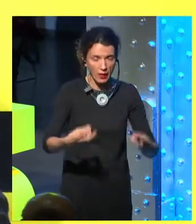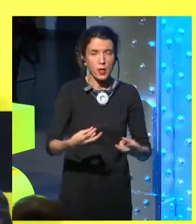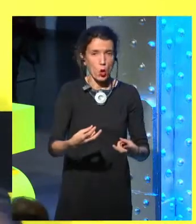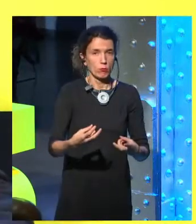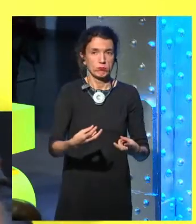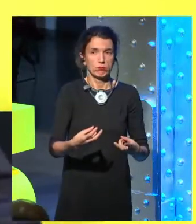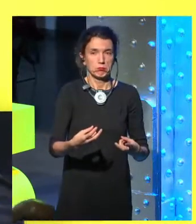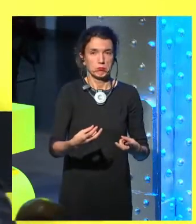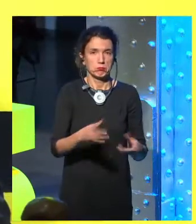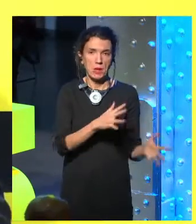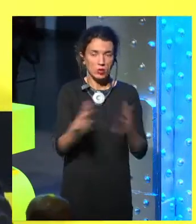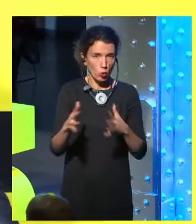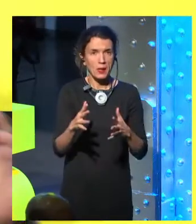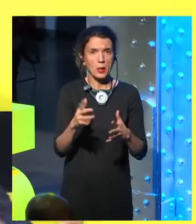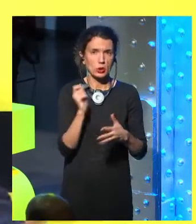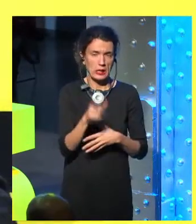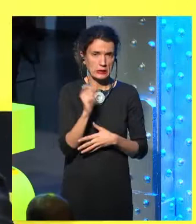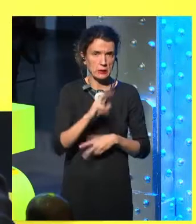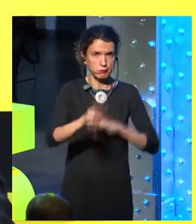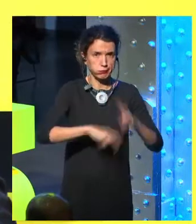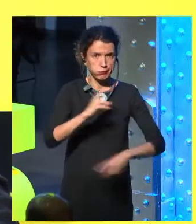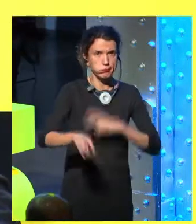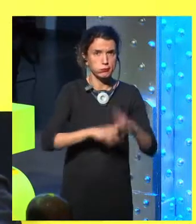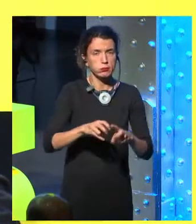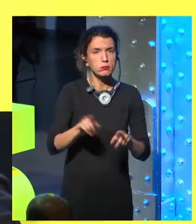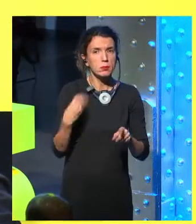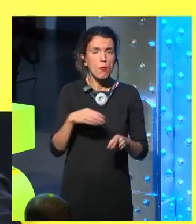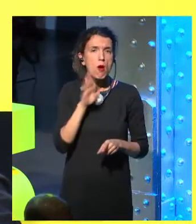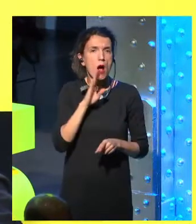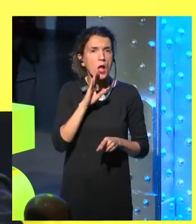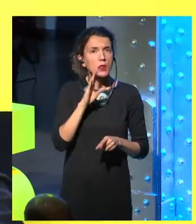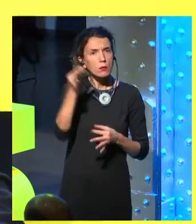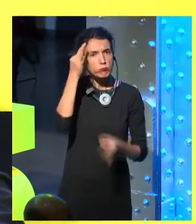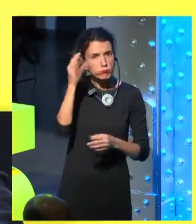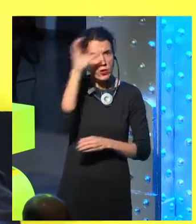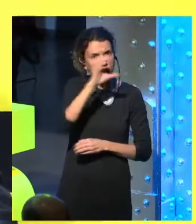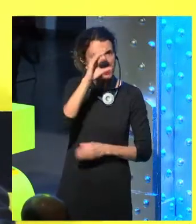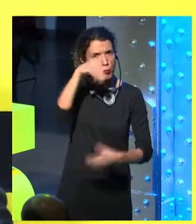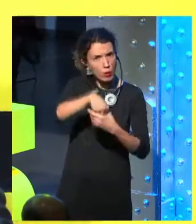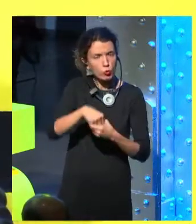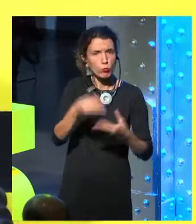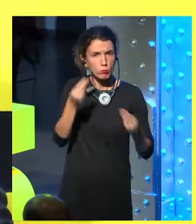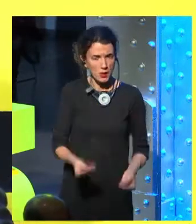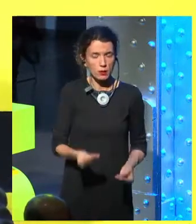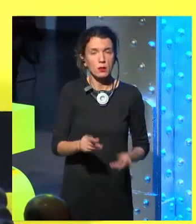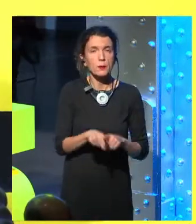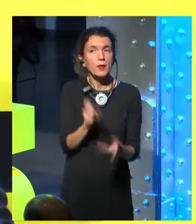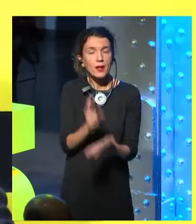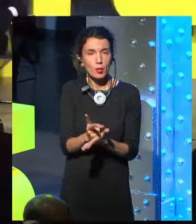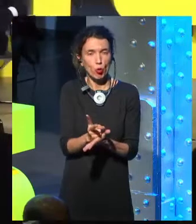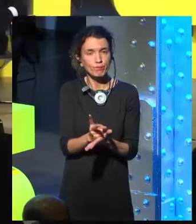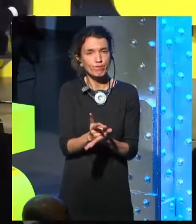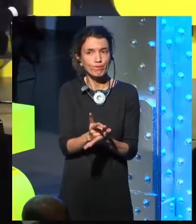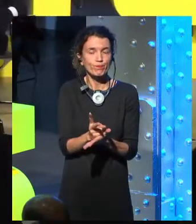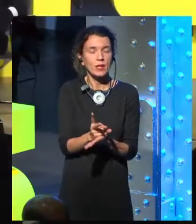are convergent. So the website will be continuously updated, keeping that accuracy that you've mentioned before. And it's a